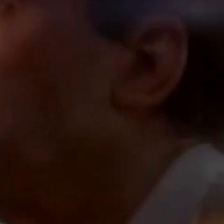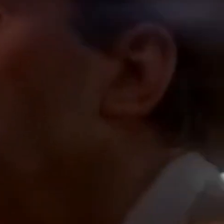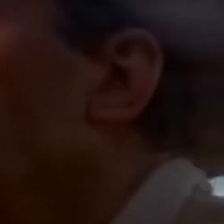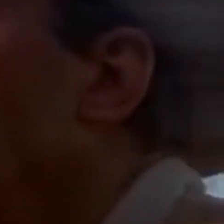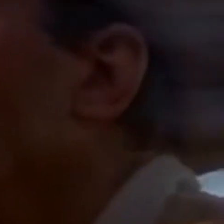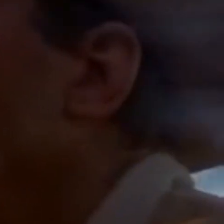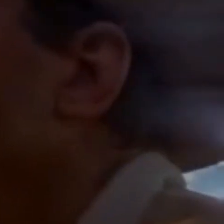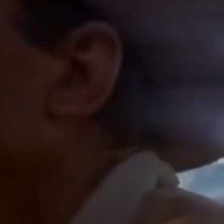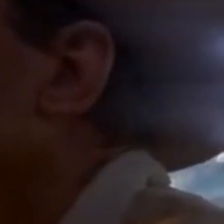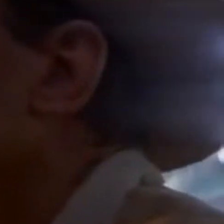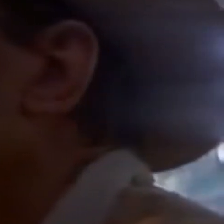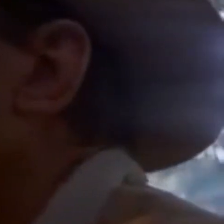we can't